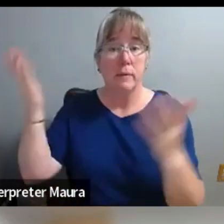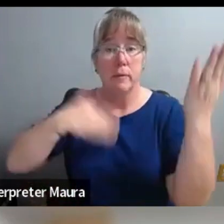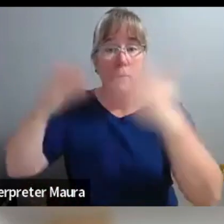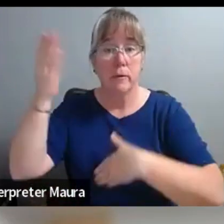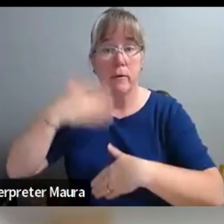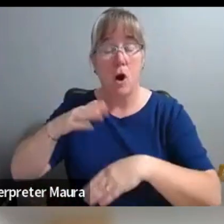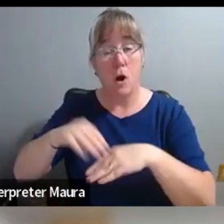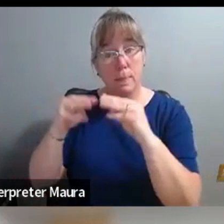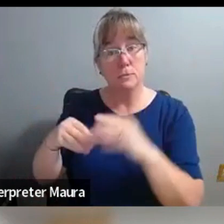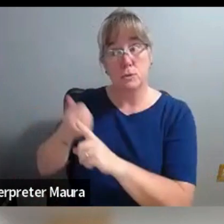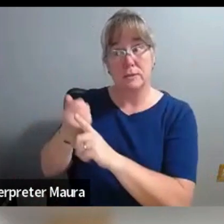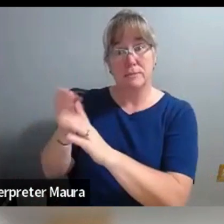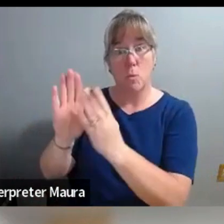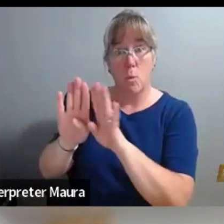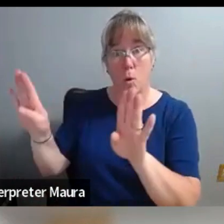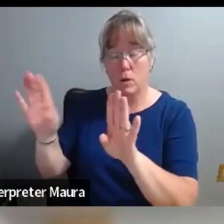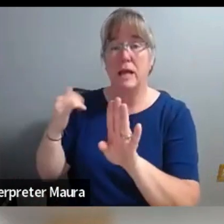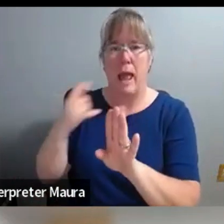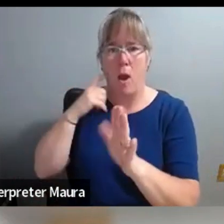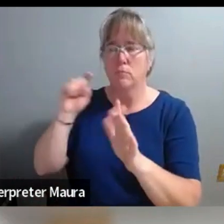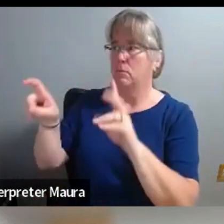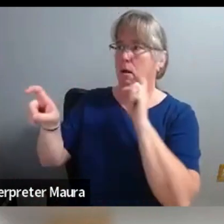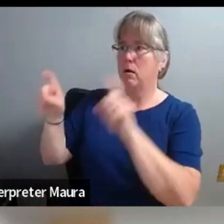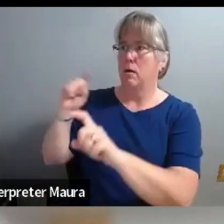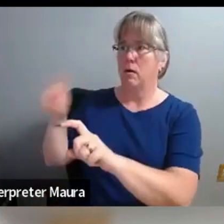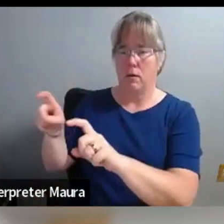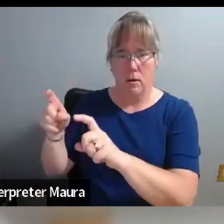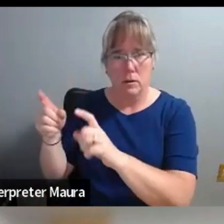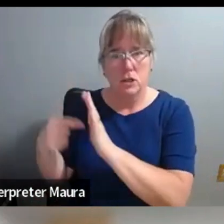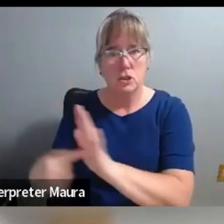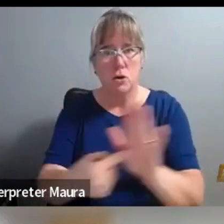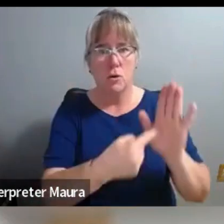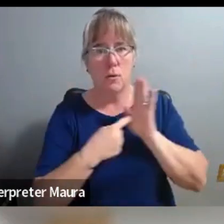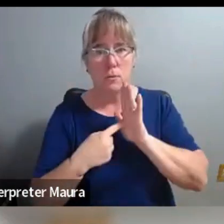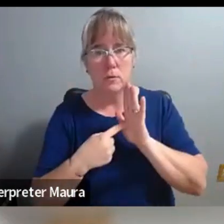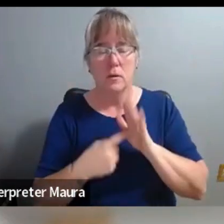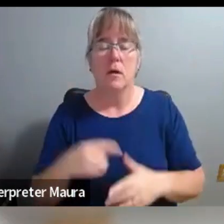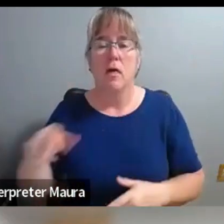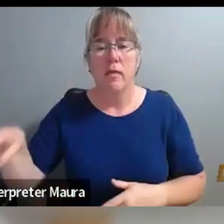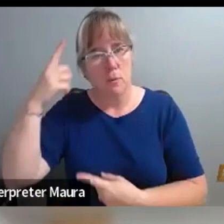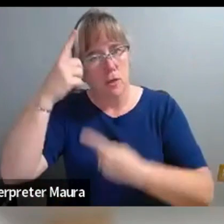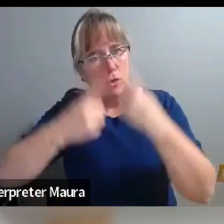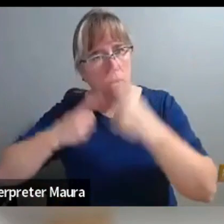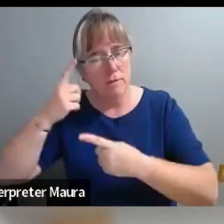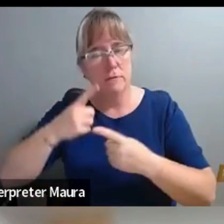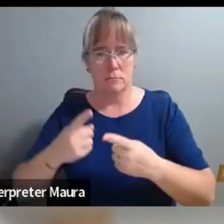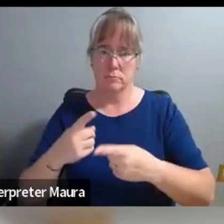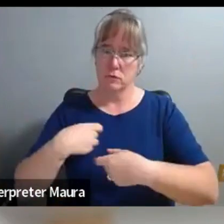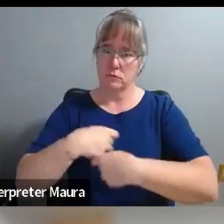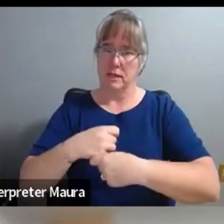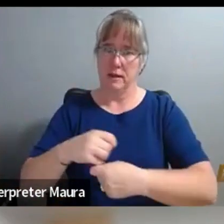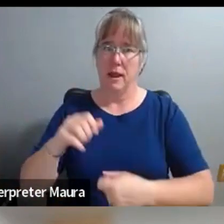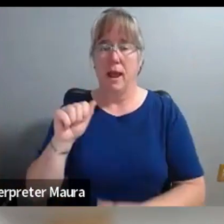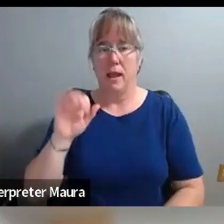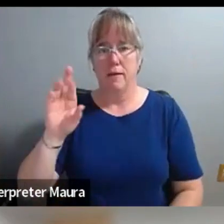AMM applauds the inclusive, thoughtful nature of A Frame of Mind. We were proud to present the Groundbreakers Award to